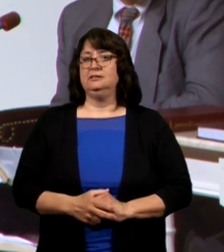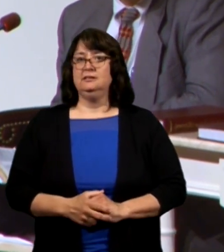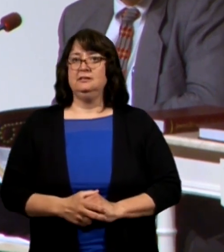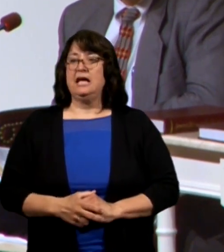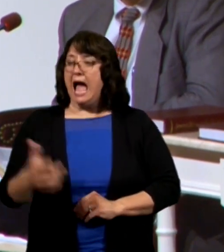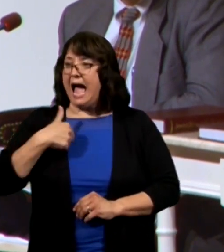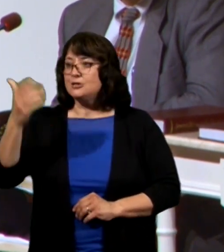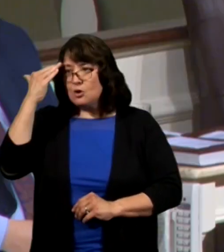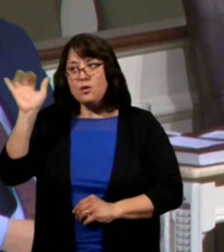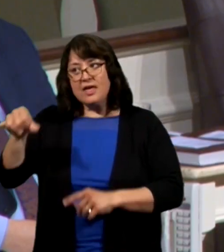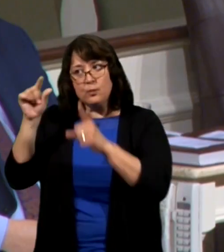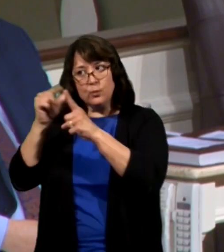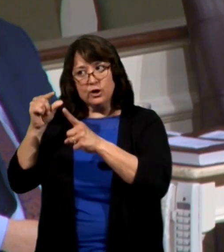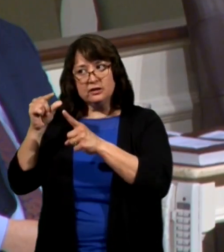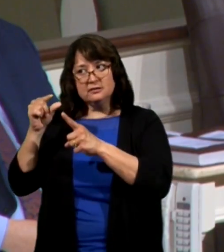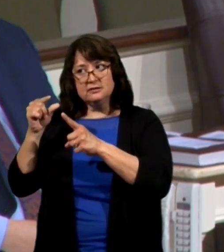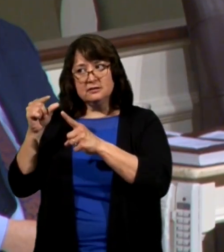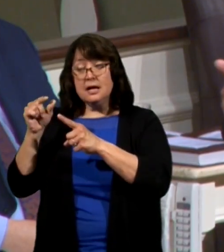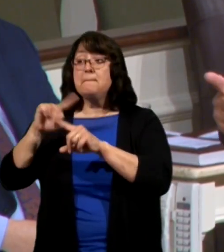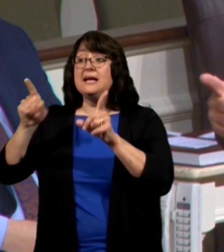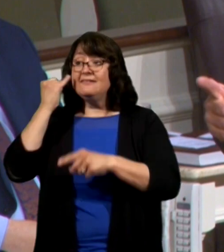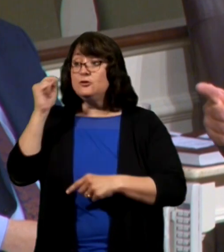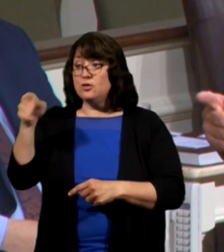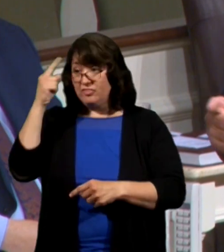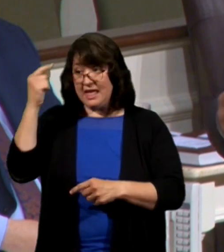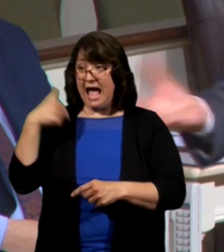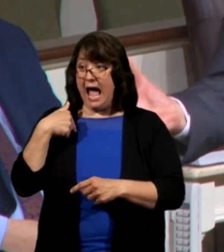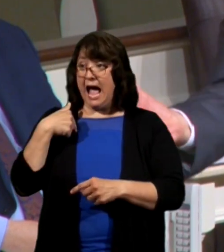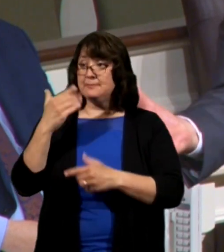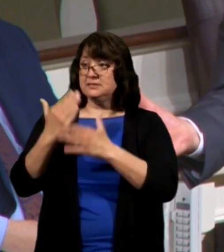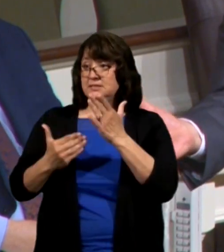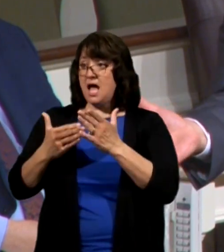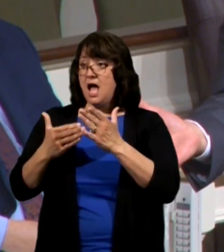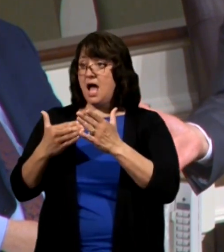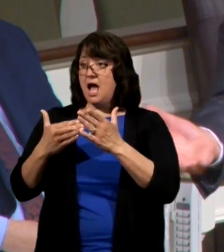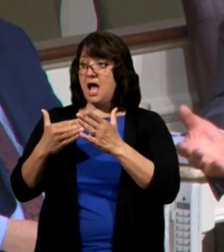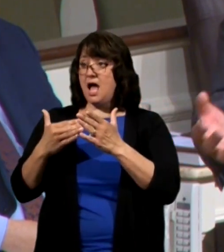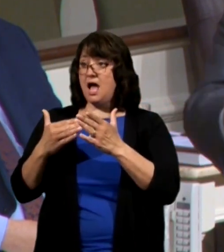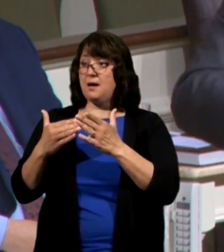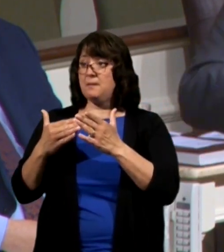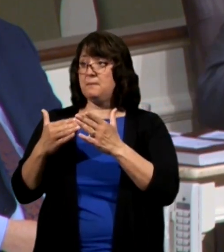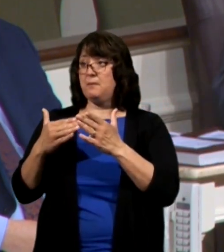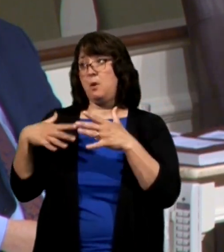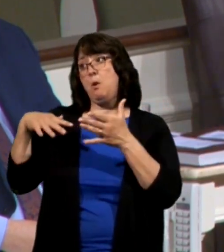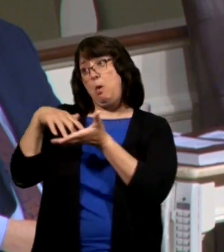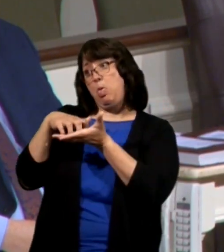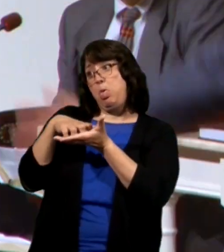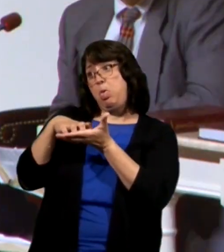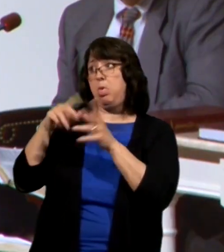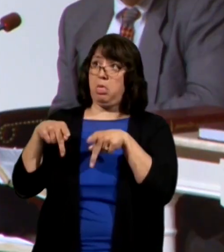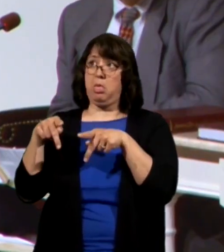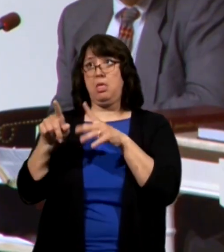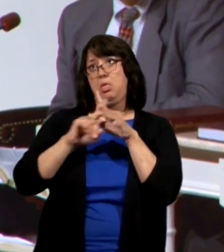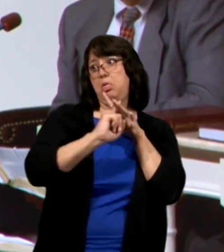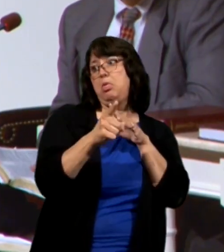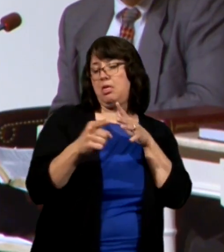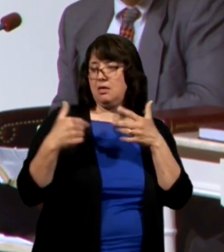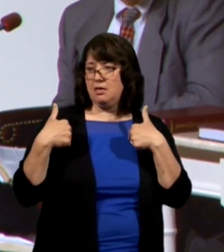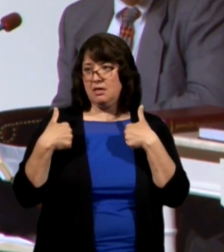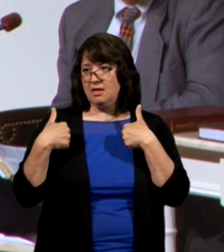I know those words but if you think I'm some kind of shriveling violet that's just going to run away